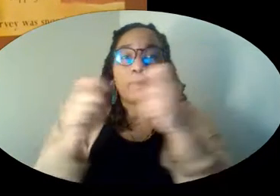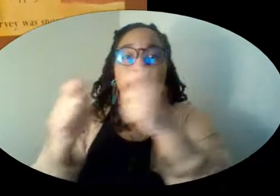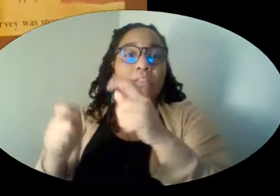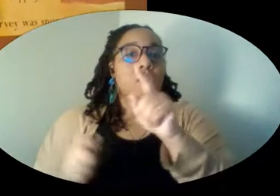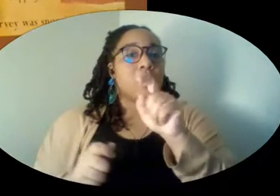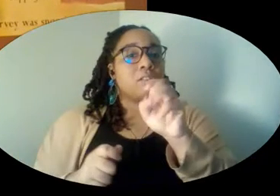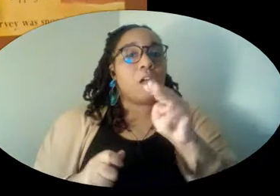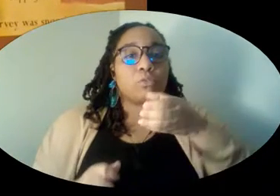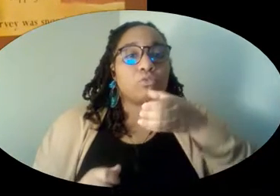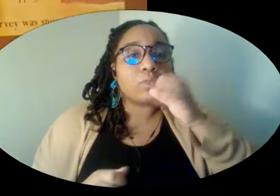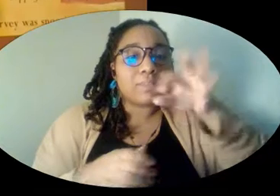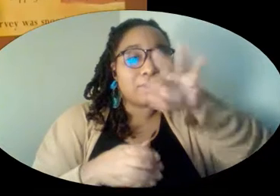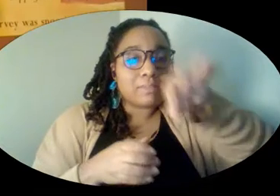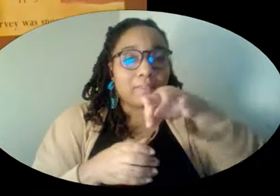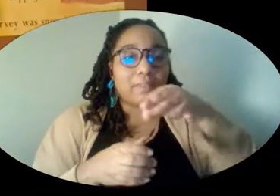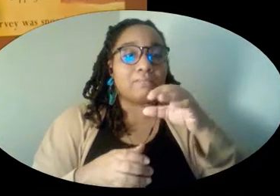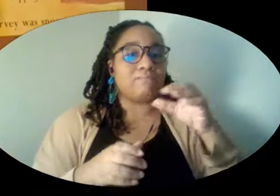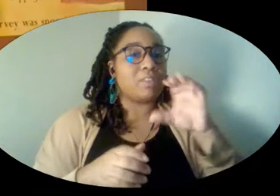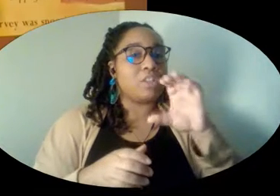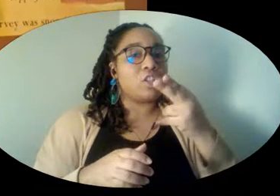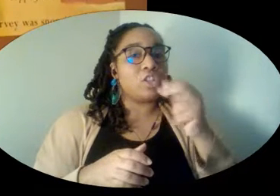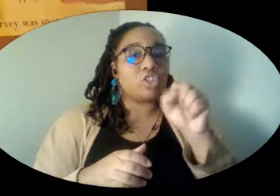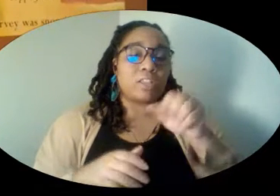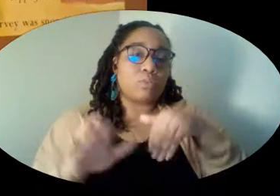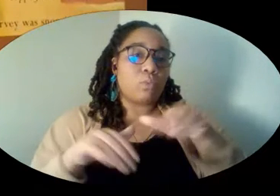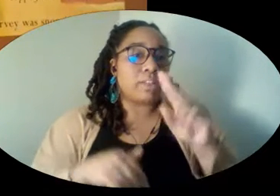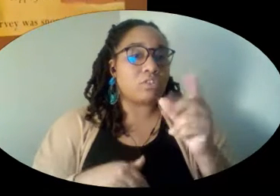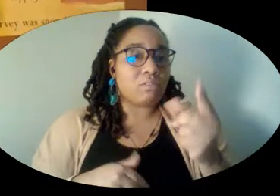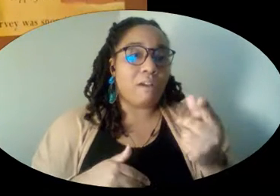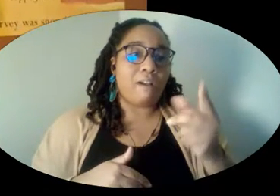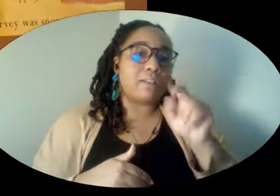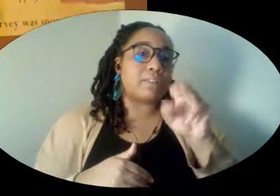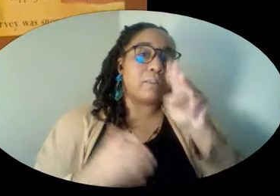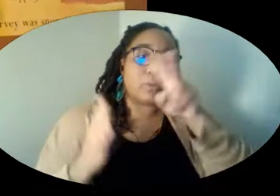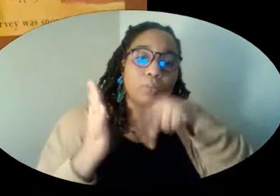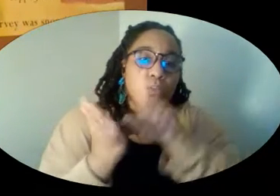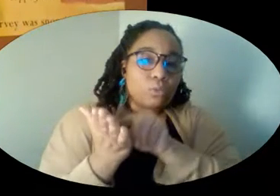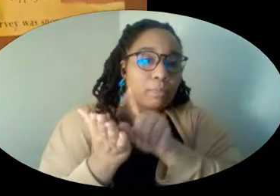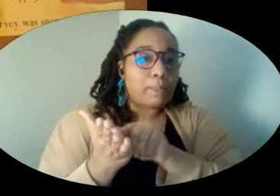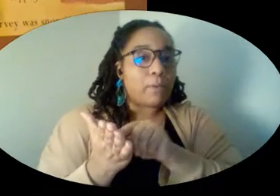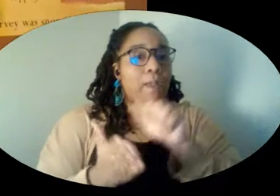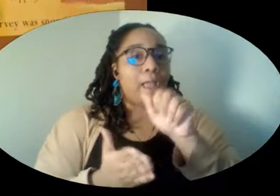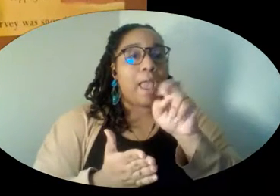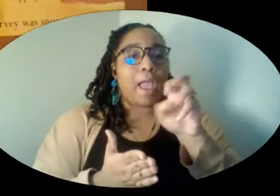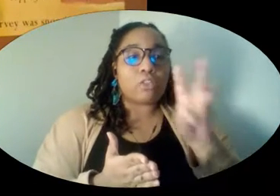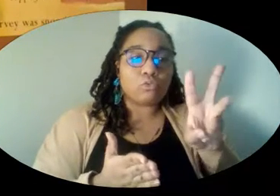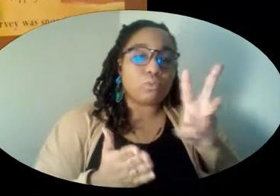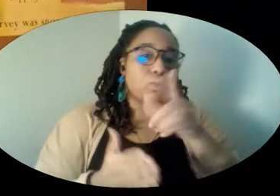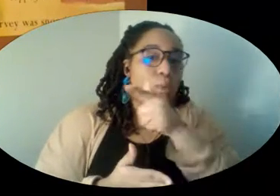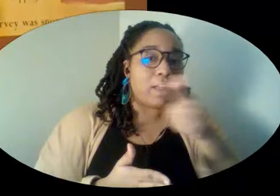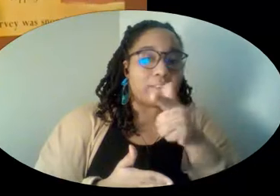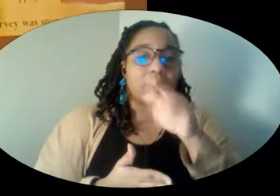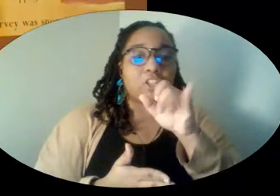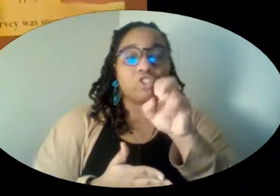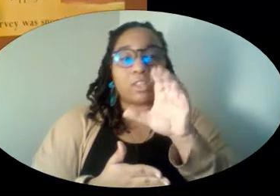Chase was walking his dog Radar. Tim was reading the paper. Andrew was welding. Jessica was